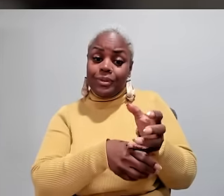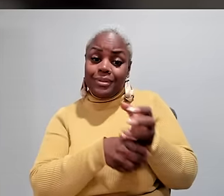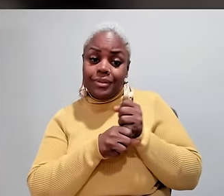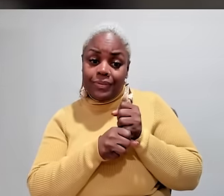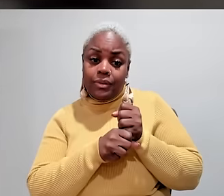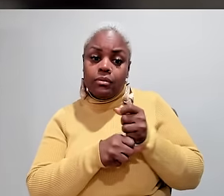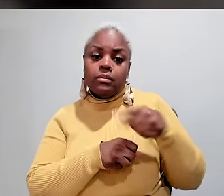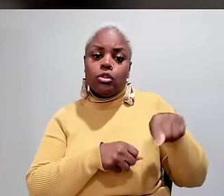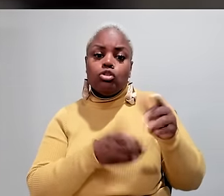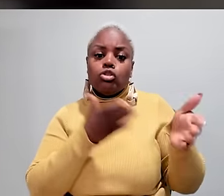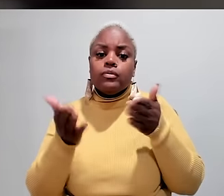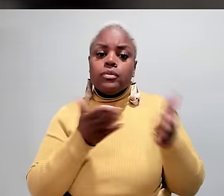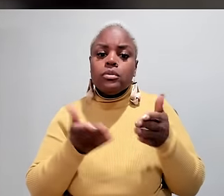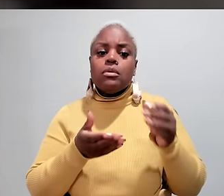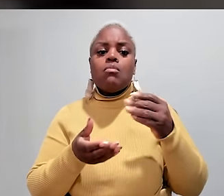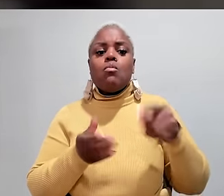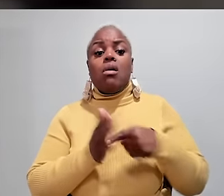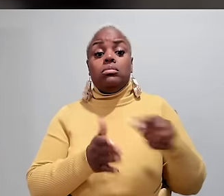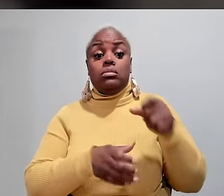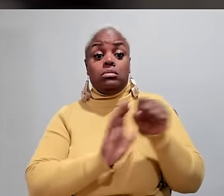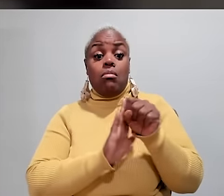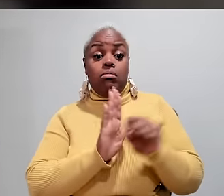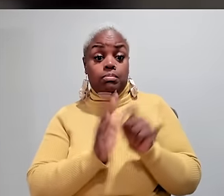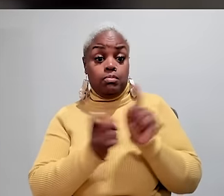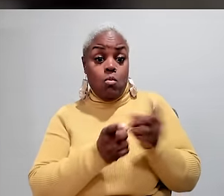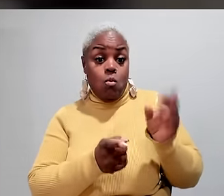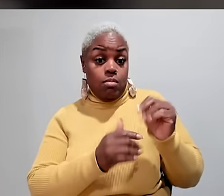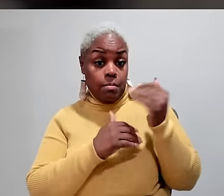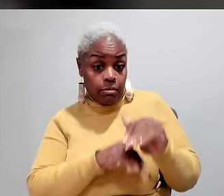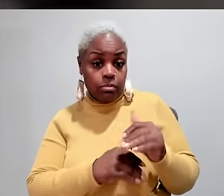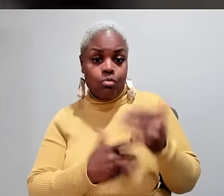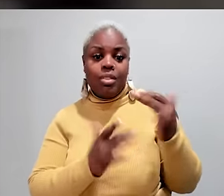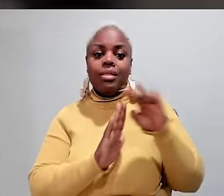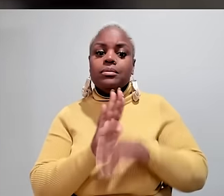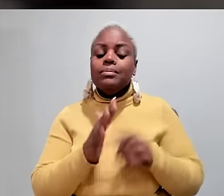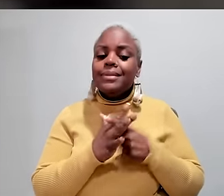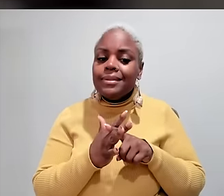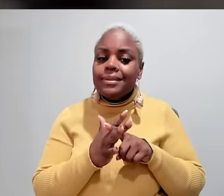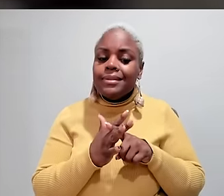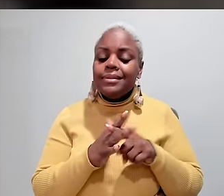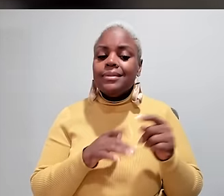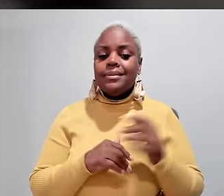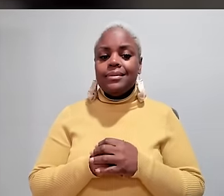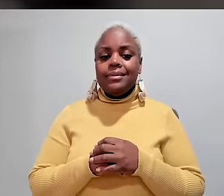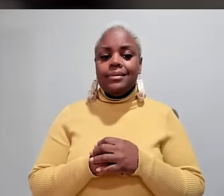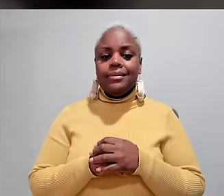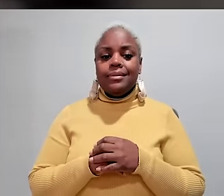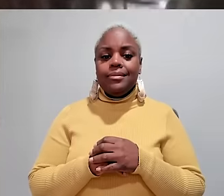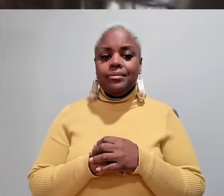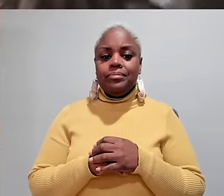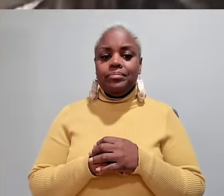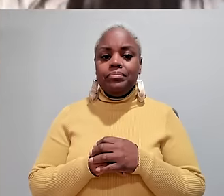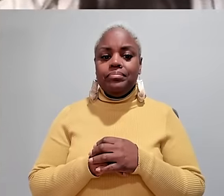of people receiving those services. And once states meet their own limit, the wait list begins.